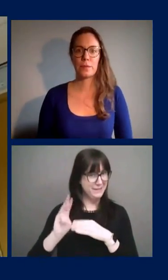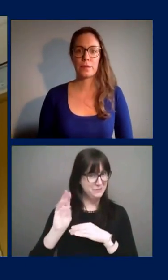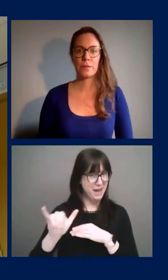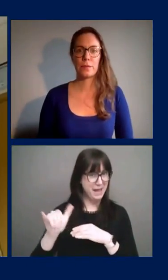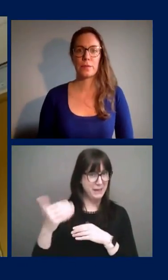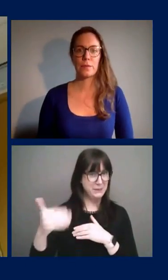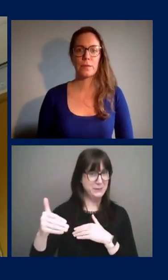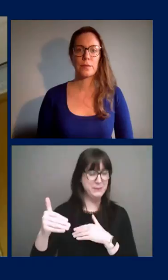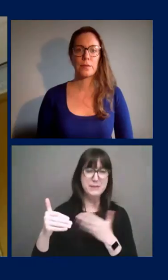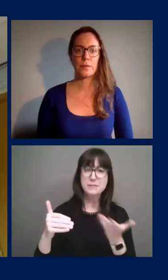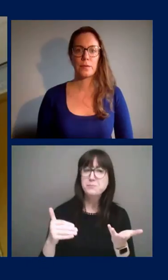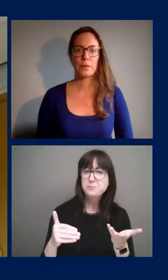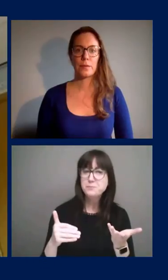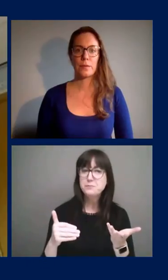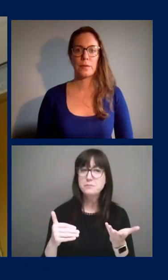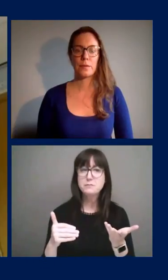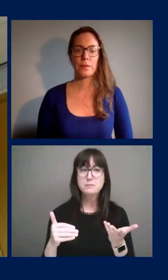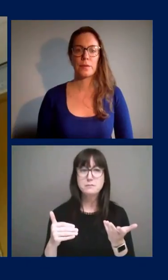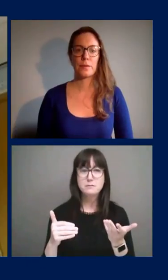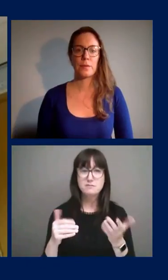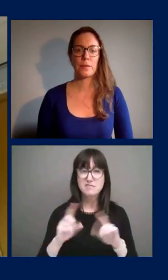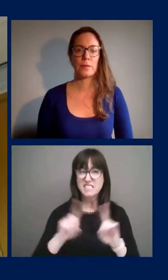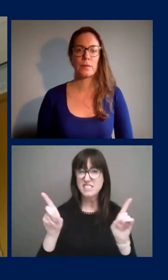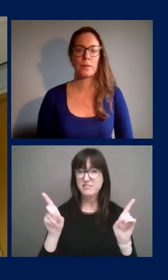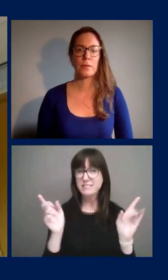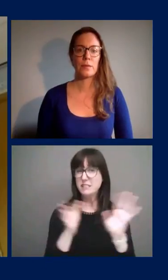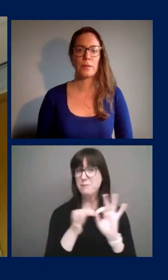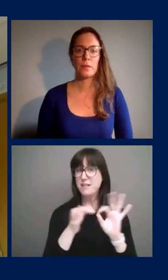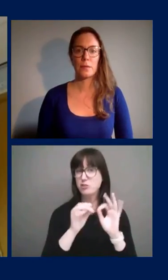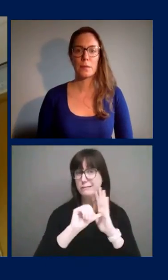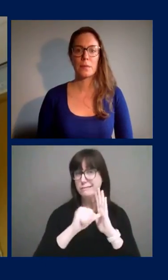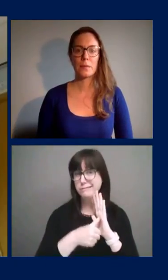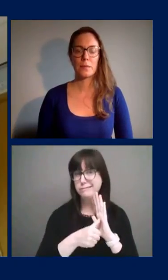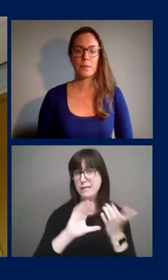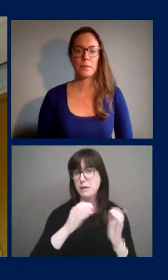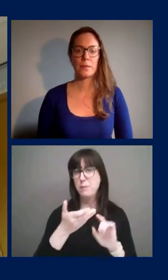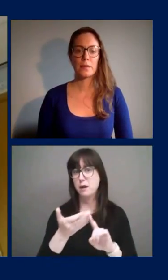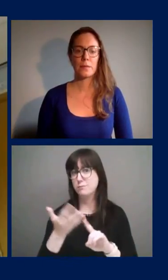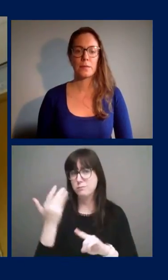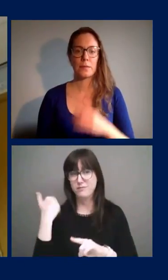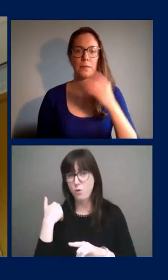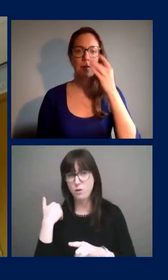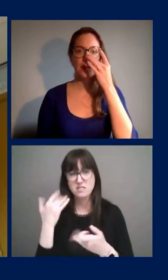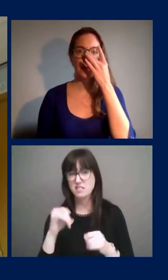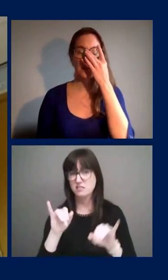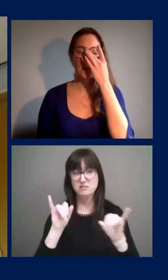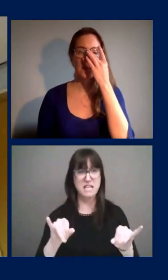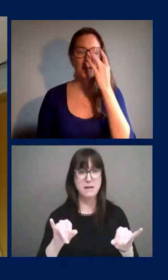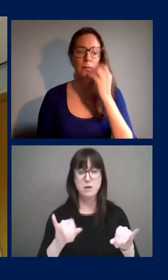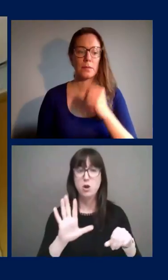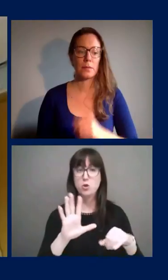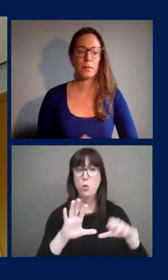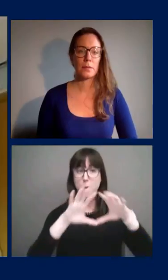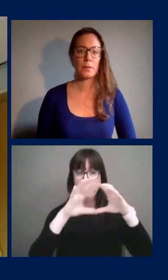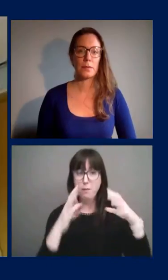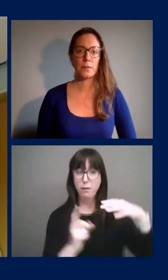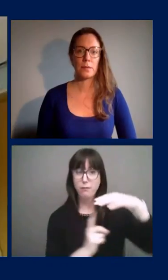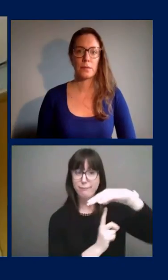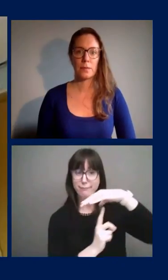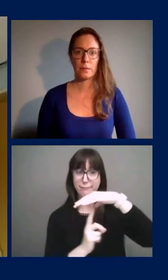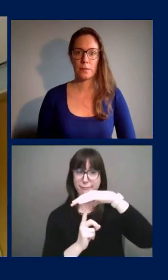different messaging going out this long weekend than there has been in the past? Is it still stay in your bubble? Has that changed at all?